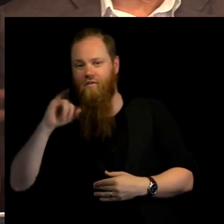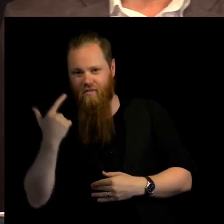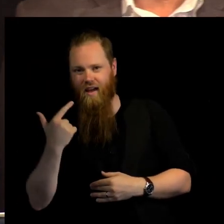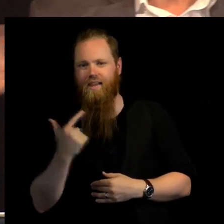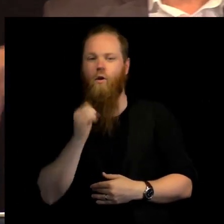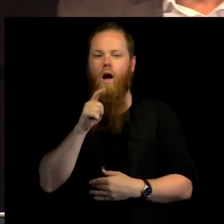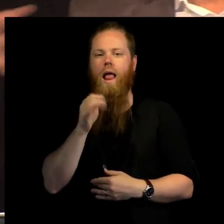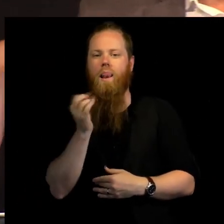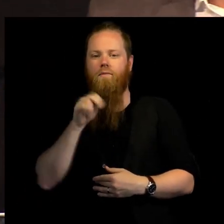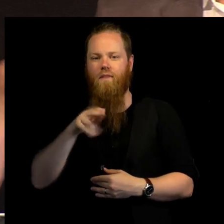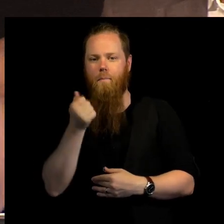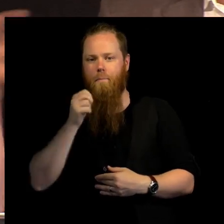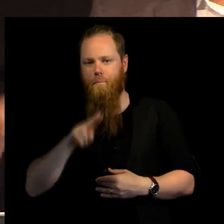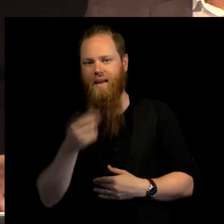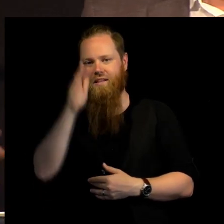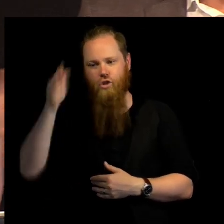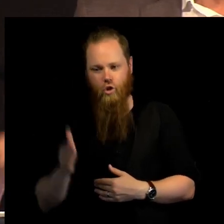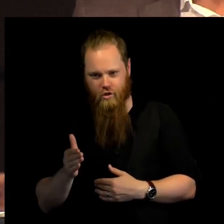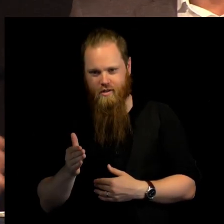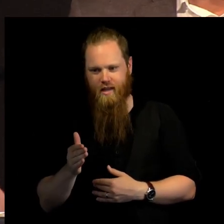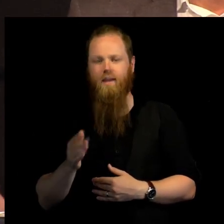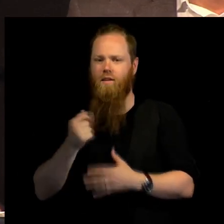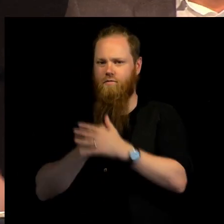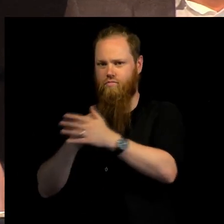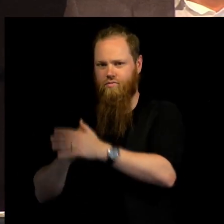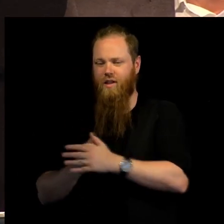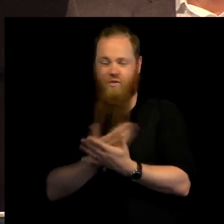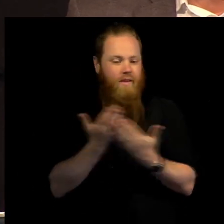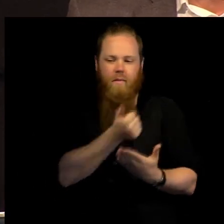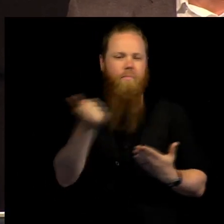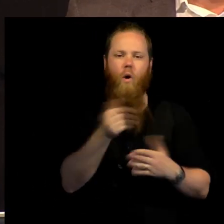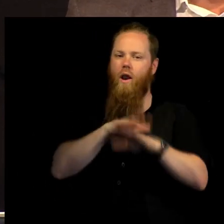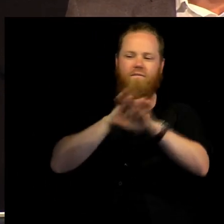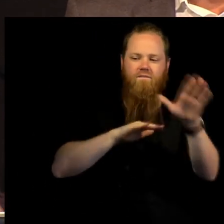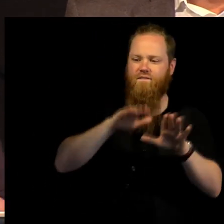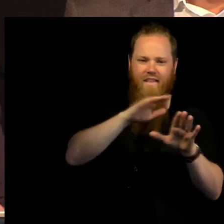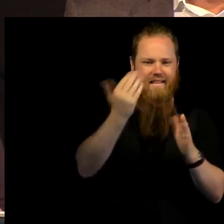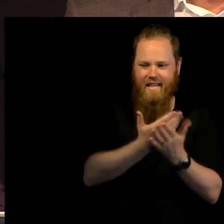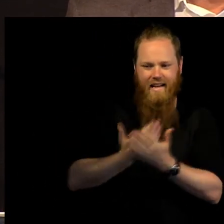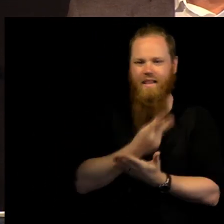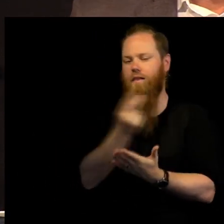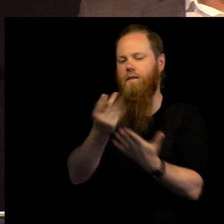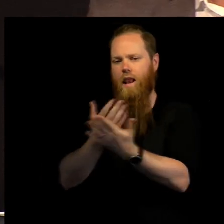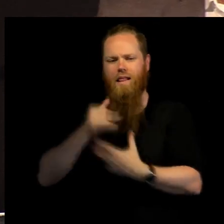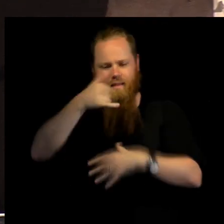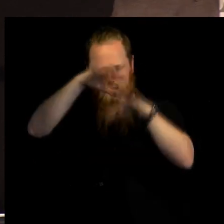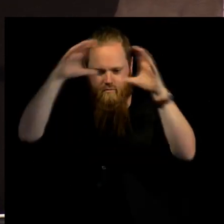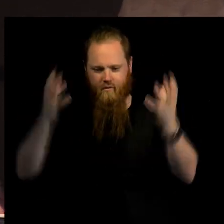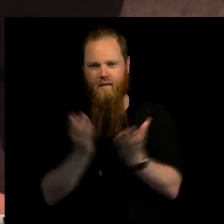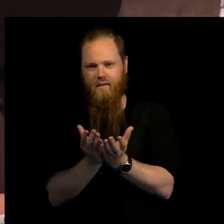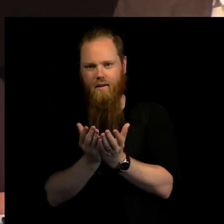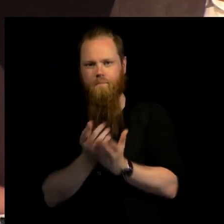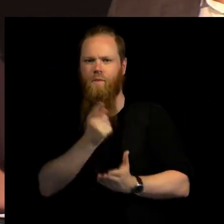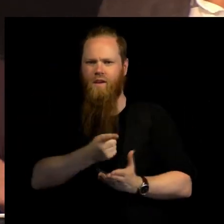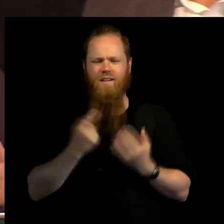So a bit of coalition all across the world, and not just Western countries. And it's a very powerful tool for organizations